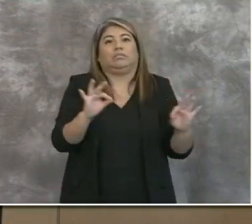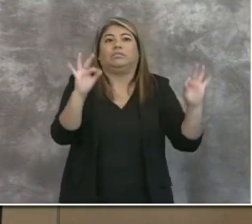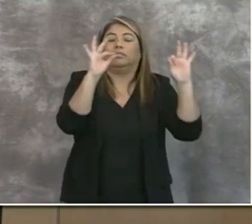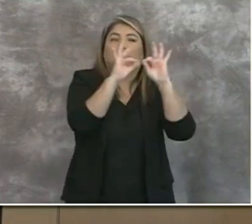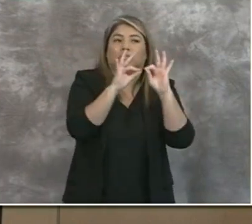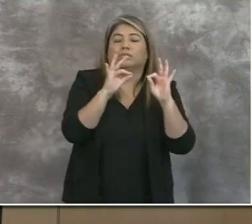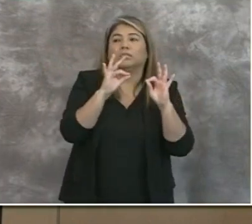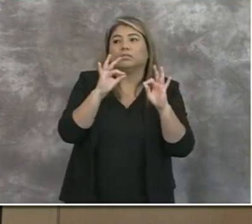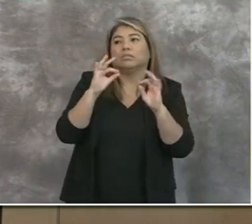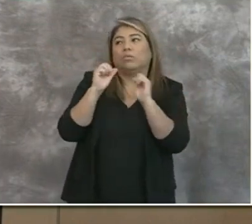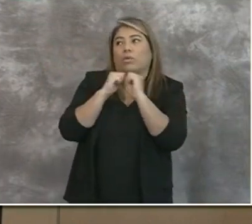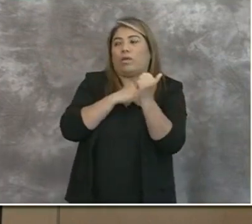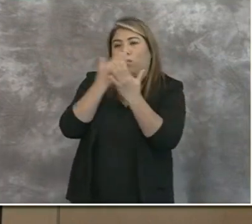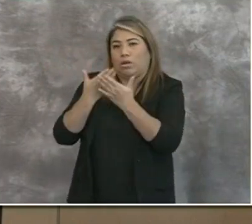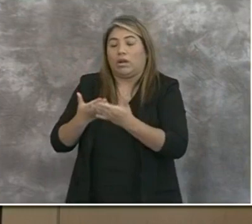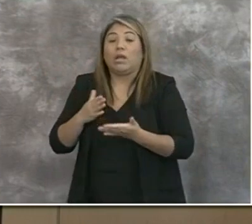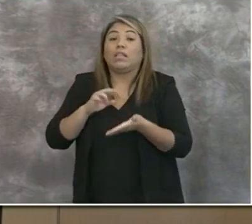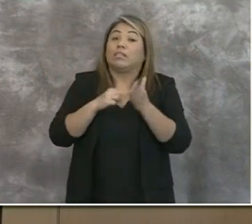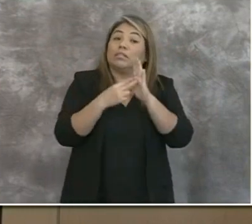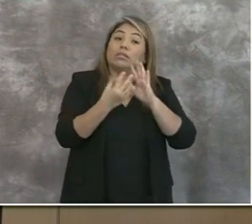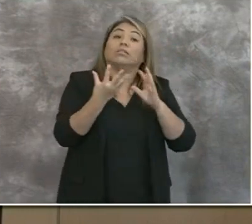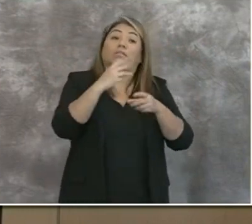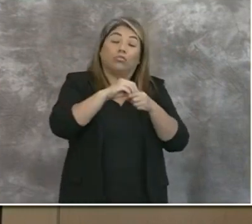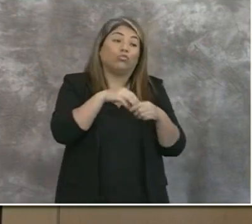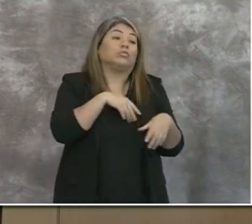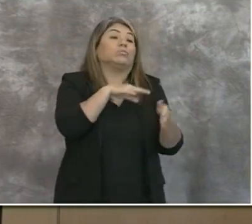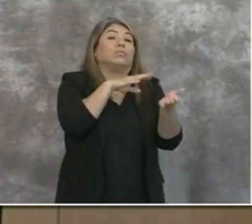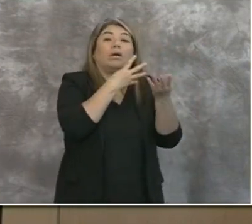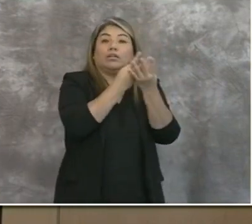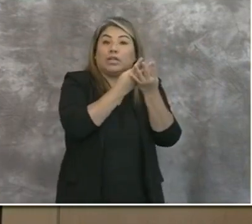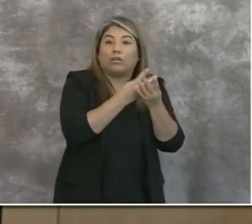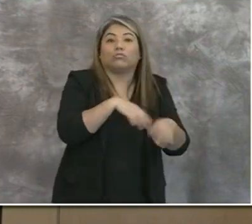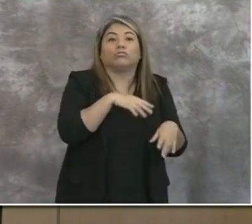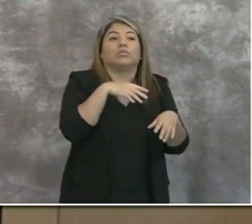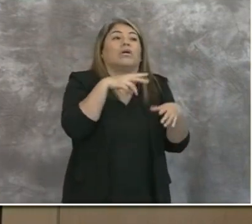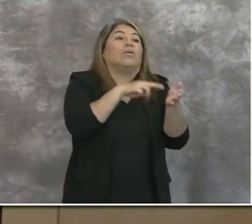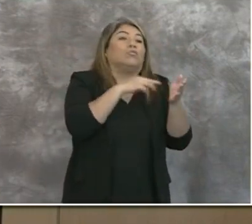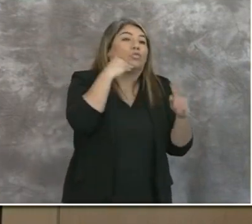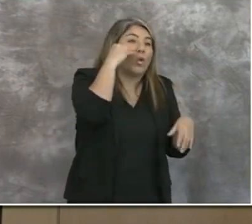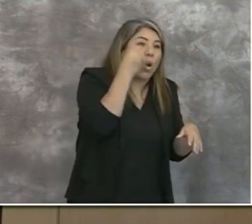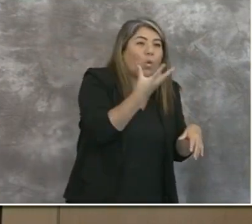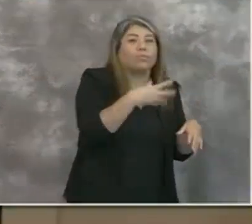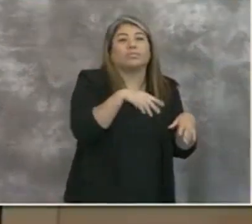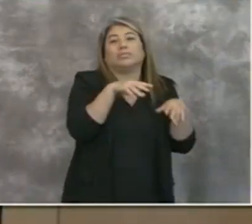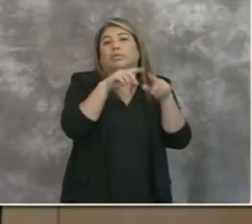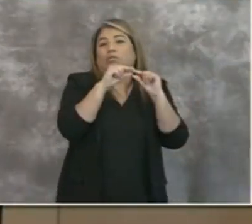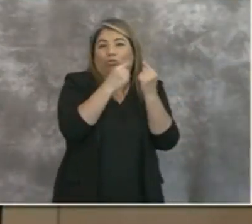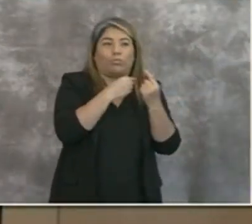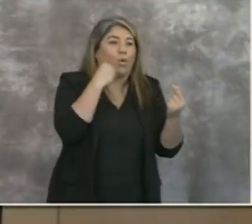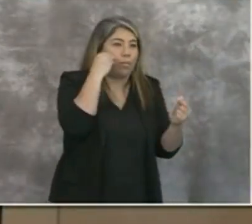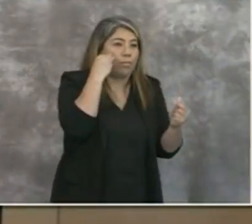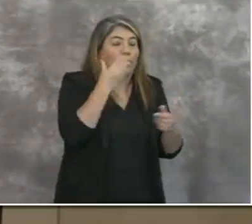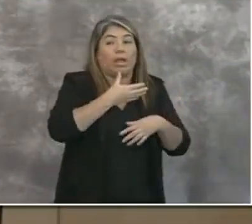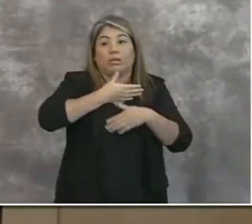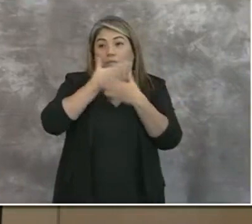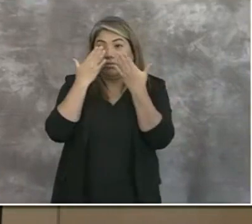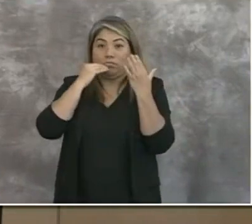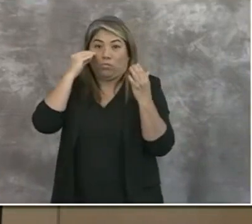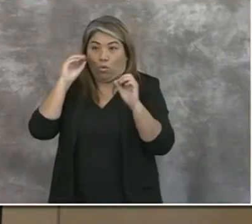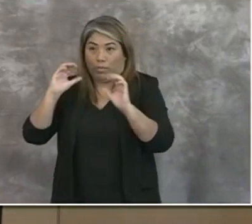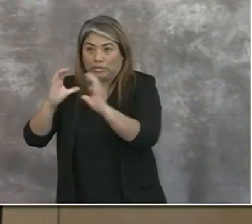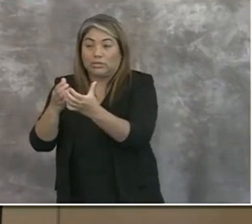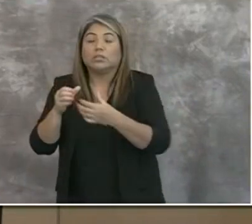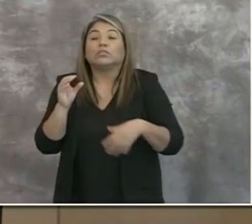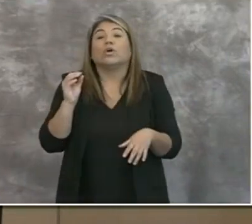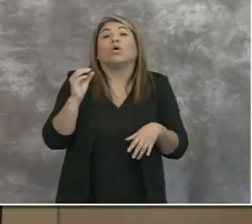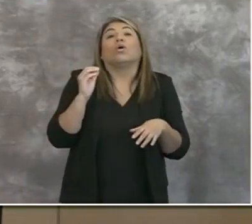individuals that are in congregate care facilities, correctional system, and are homeless. And so with the long-term